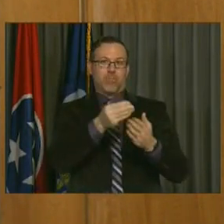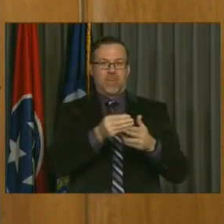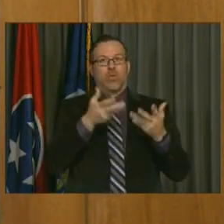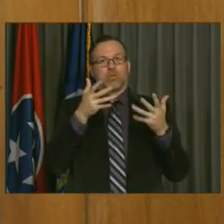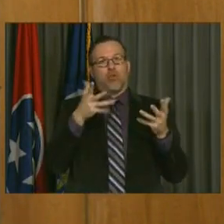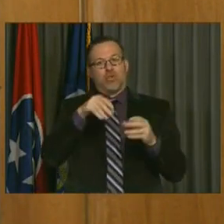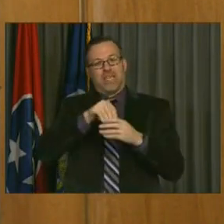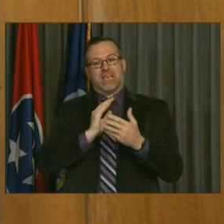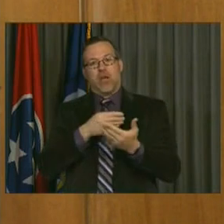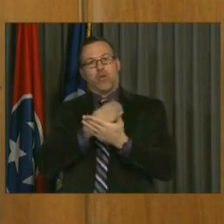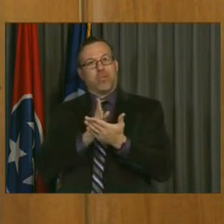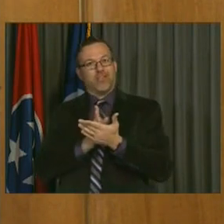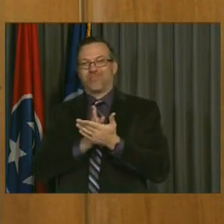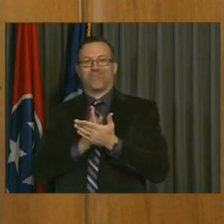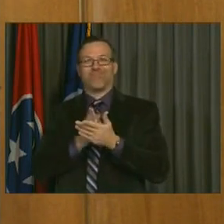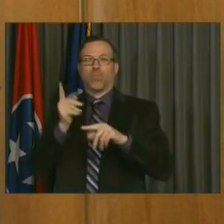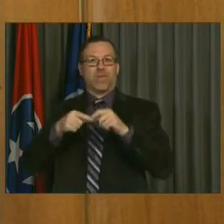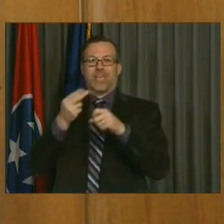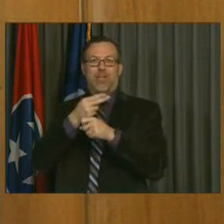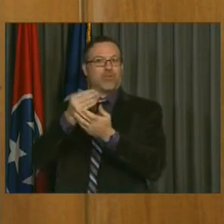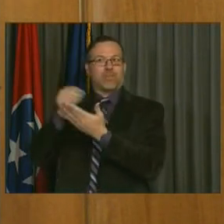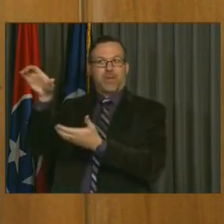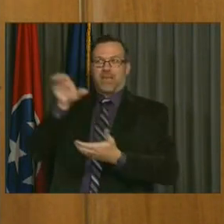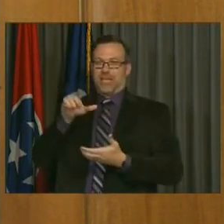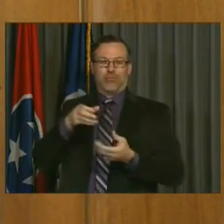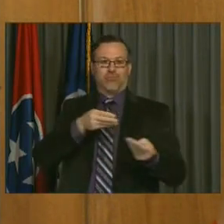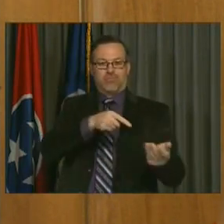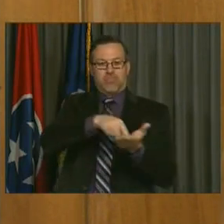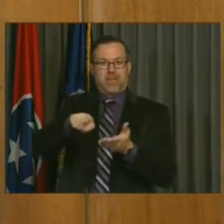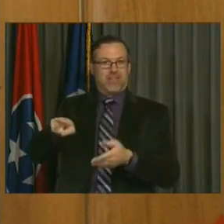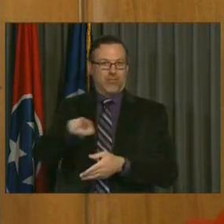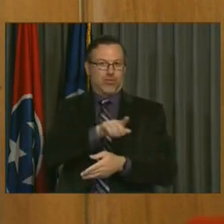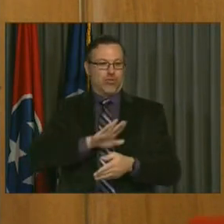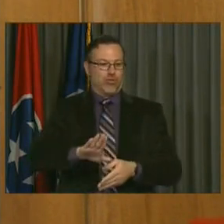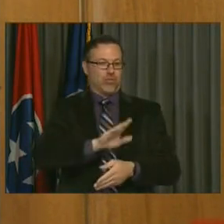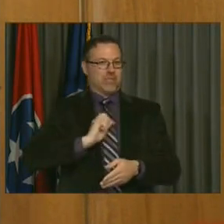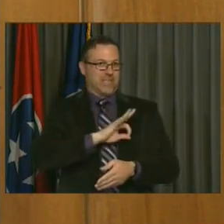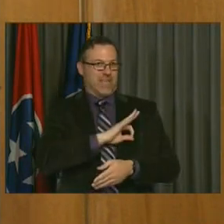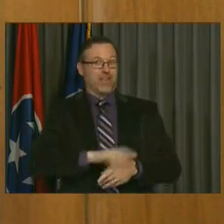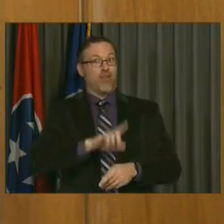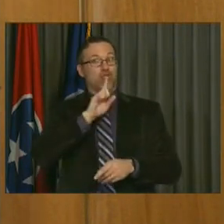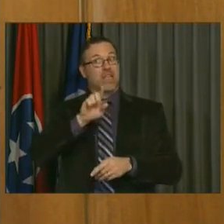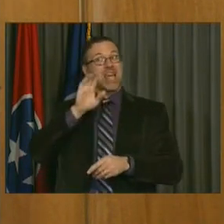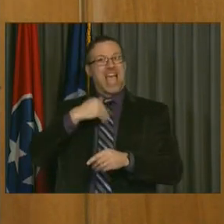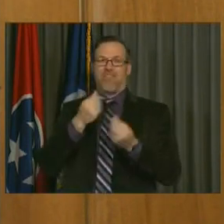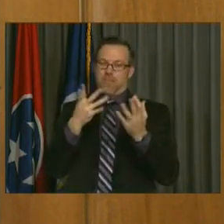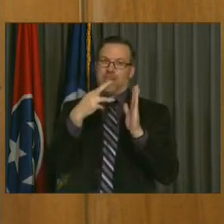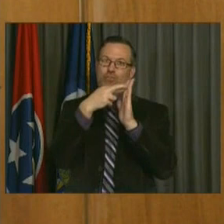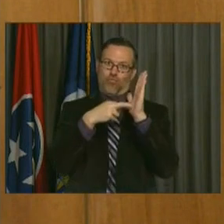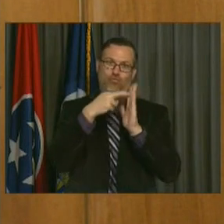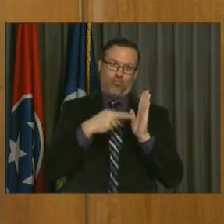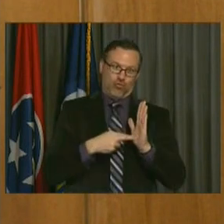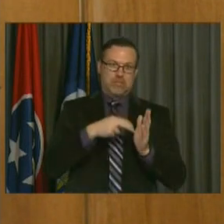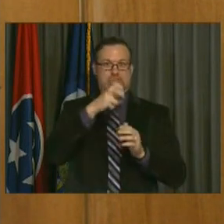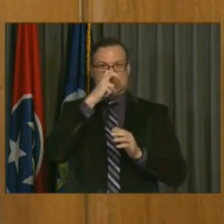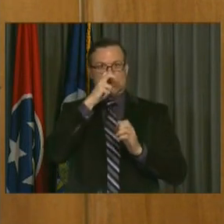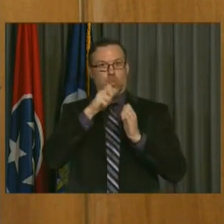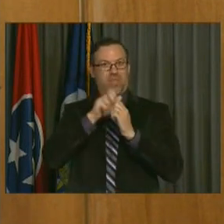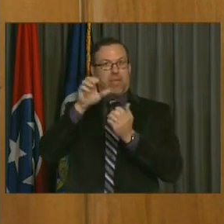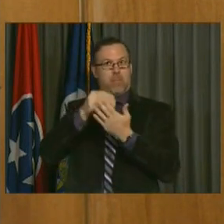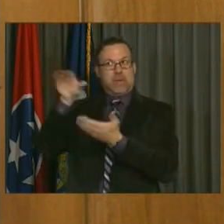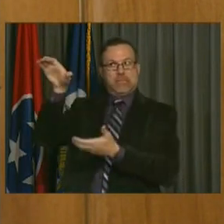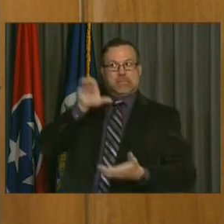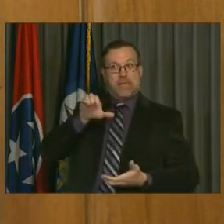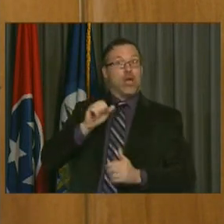for in our budget. There are careful restrictions on these funds, and we are hopeful that the federal government will move forward